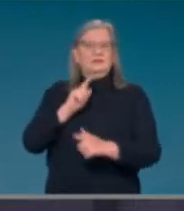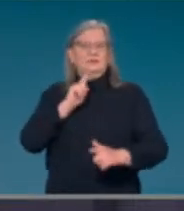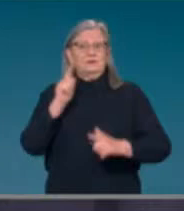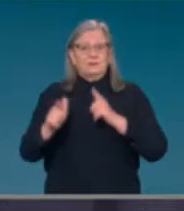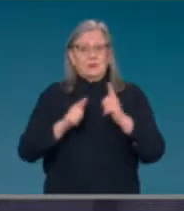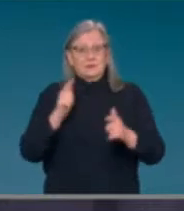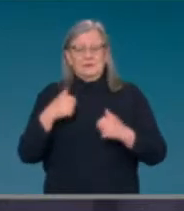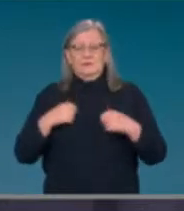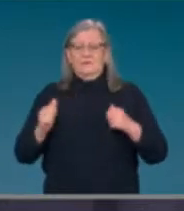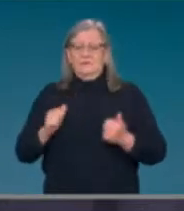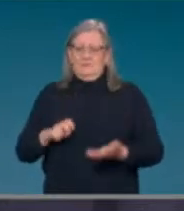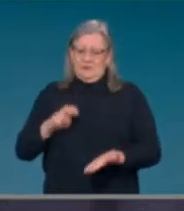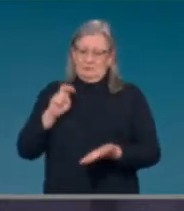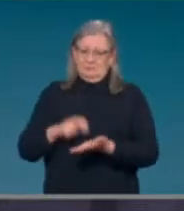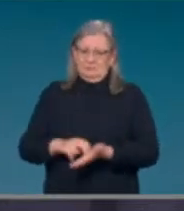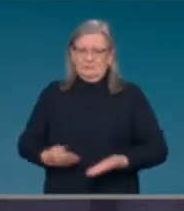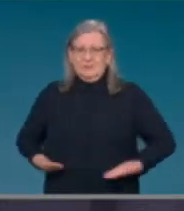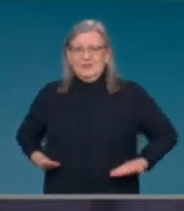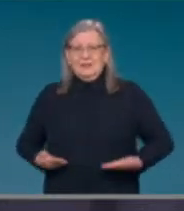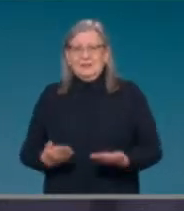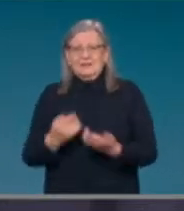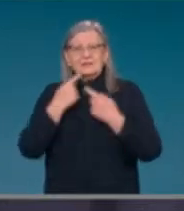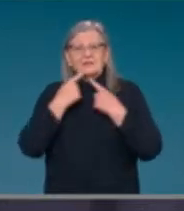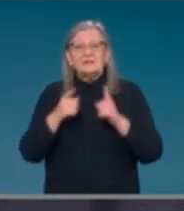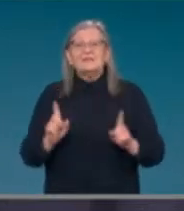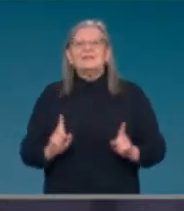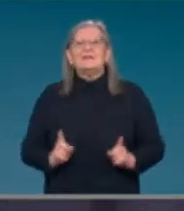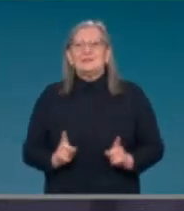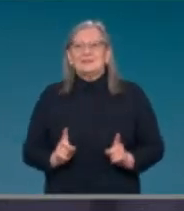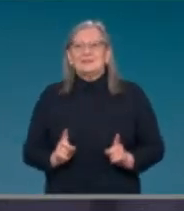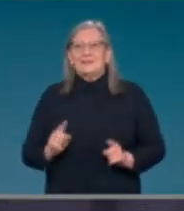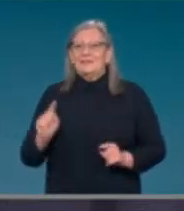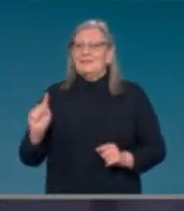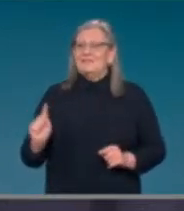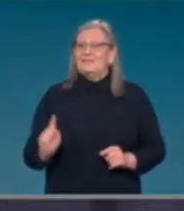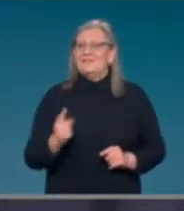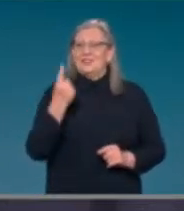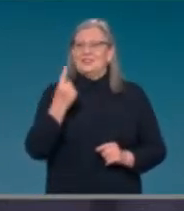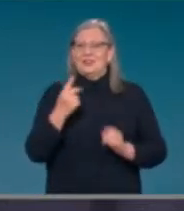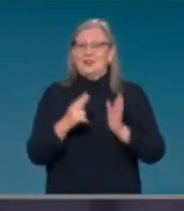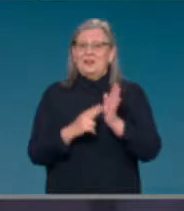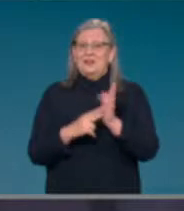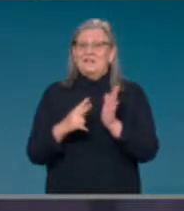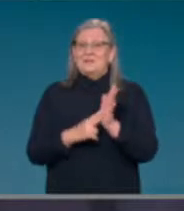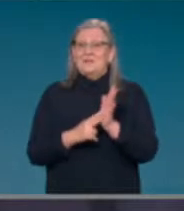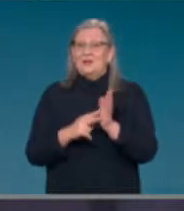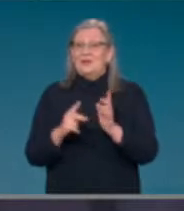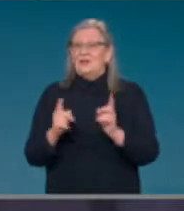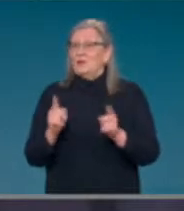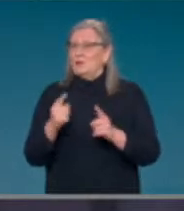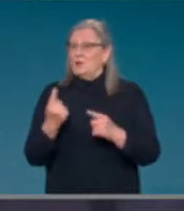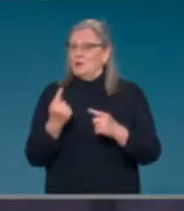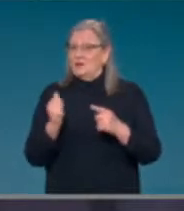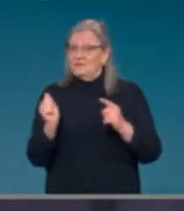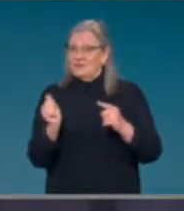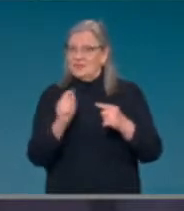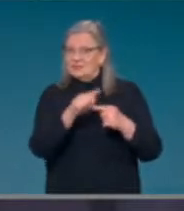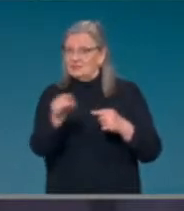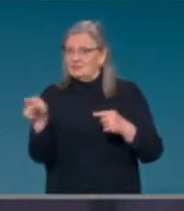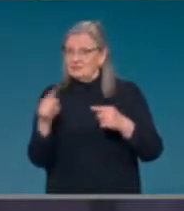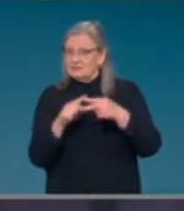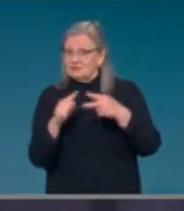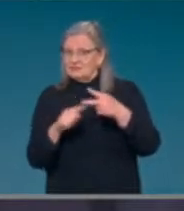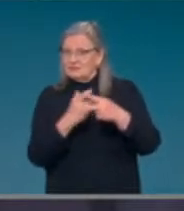very simple thing, from the 1st of November, double-vaxxed Australians will be able to leave the country